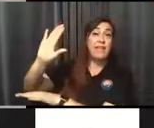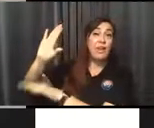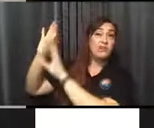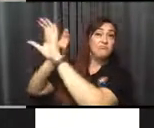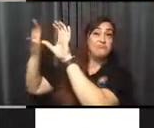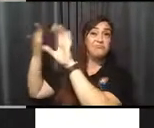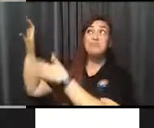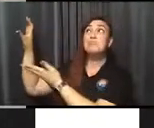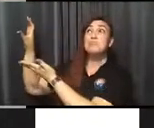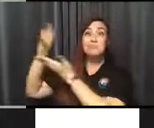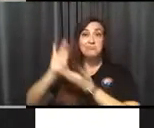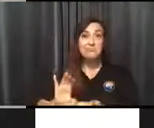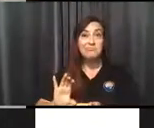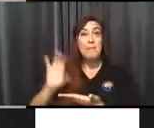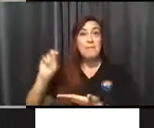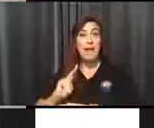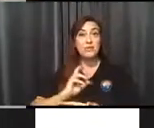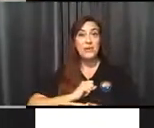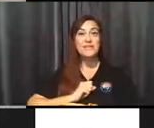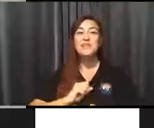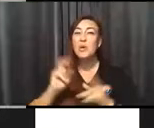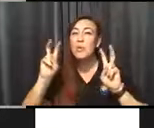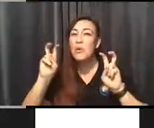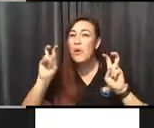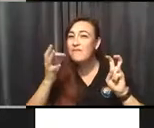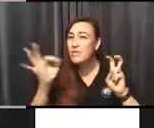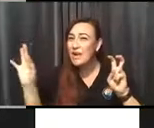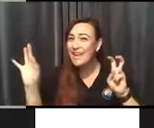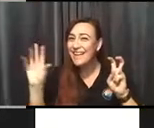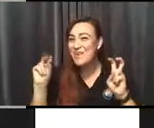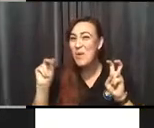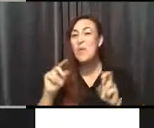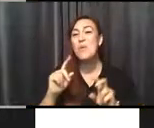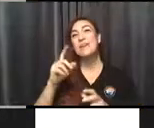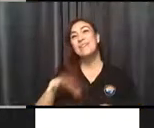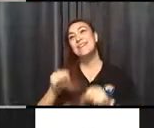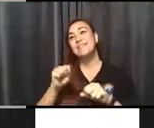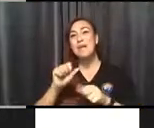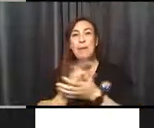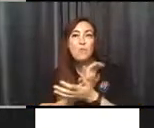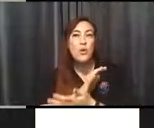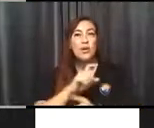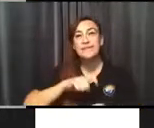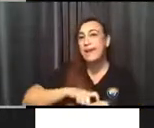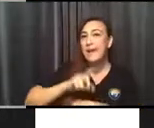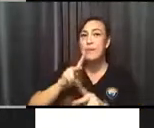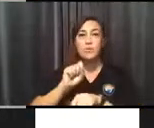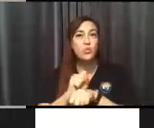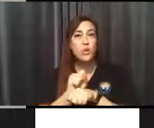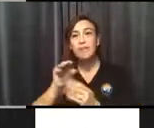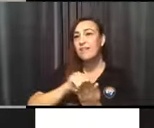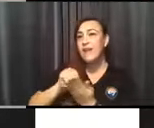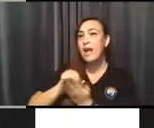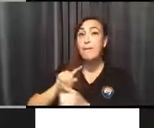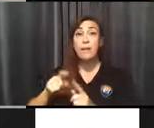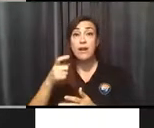always say to people, the services aren't free because it takes paperwork and time and filling out things, but it will not cost you